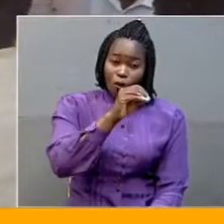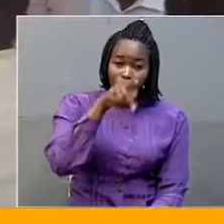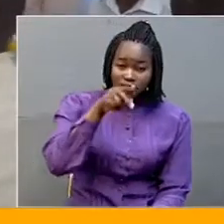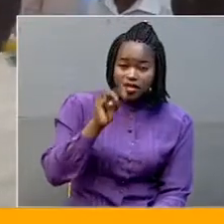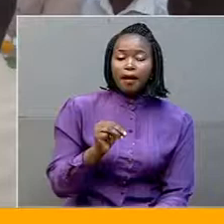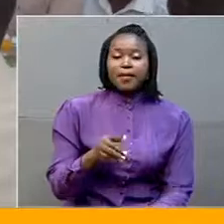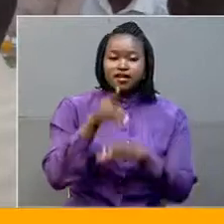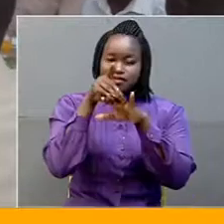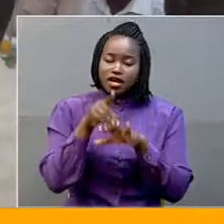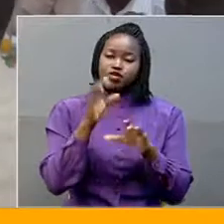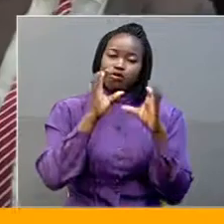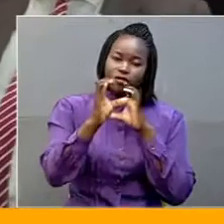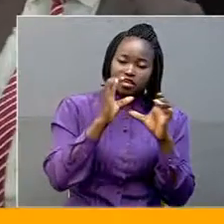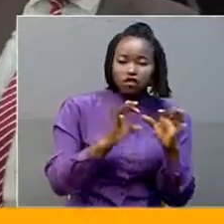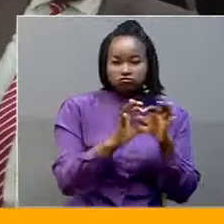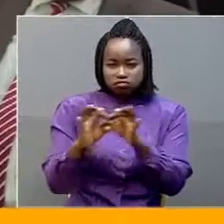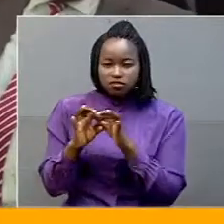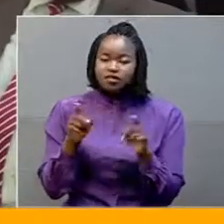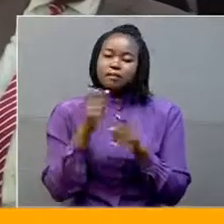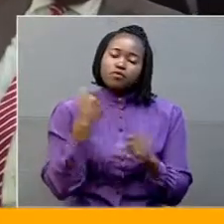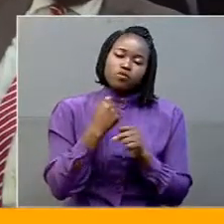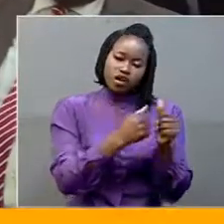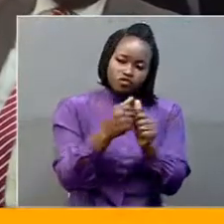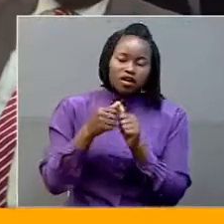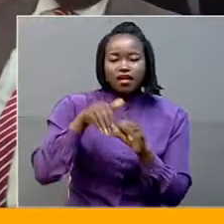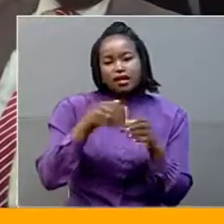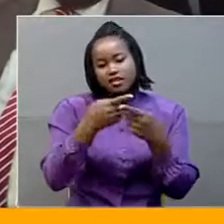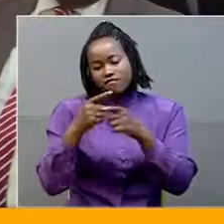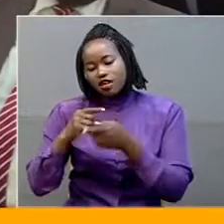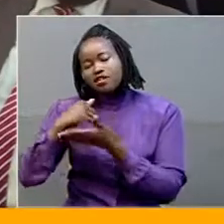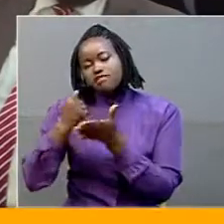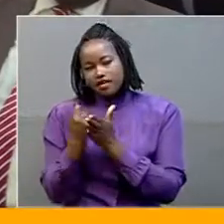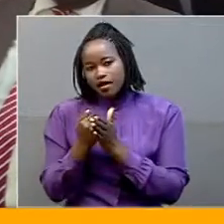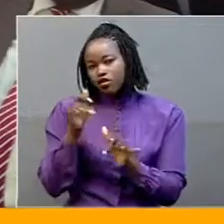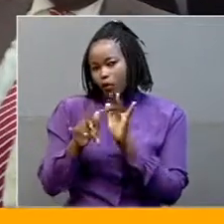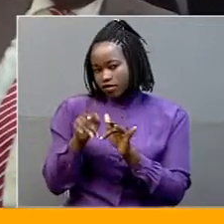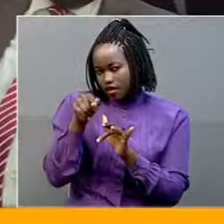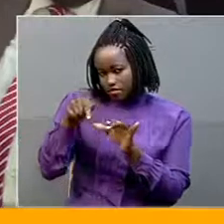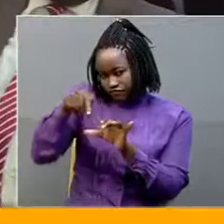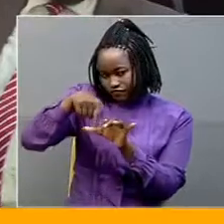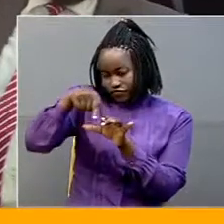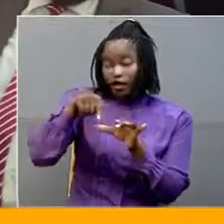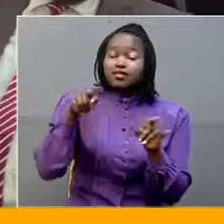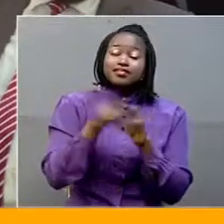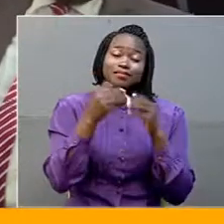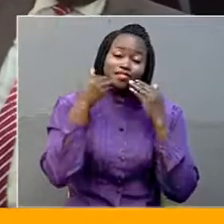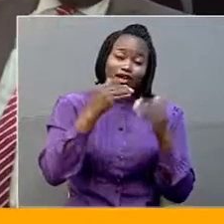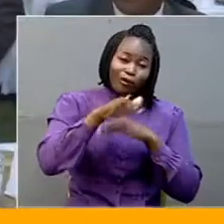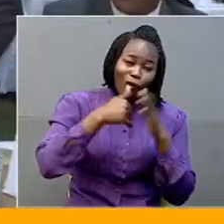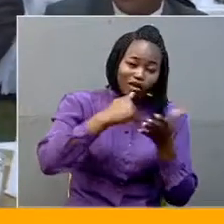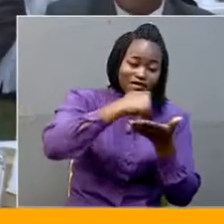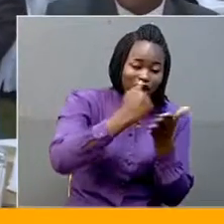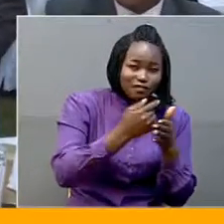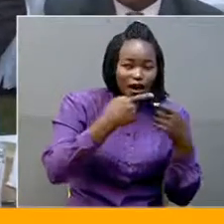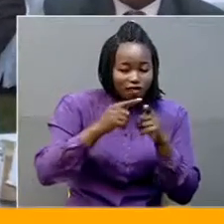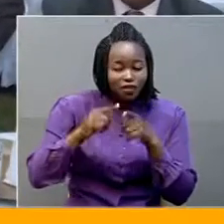communication, coordination and collaboration within the various departments at the Office. She thanked all the departments for